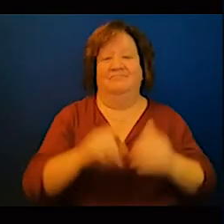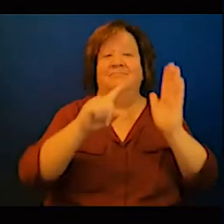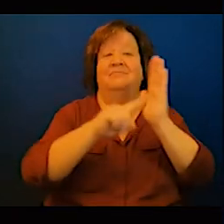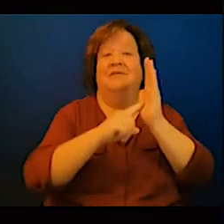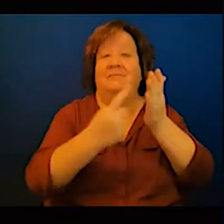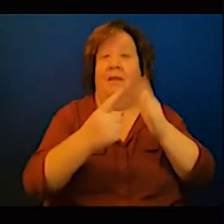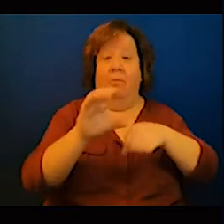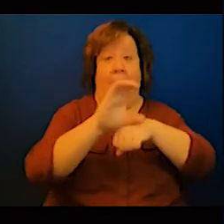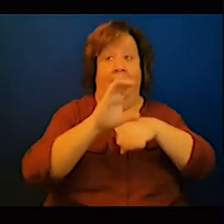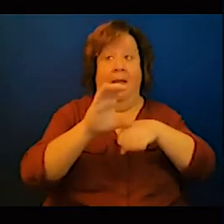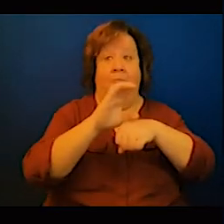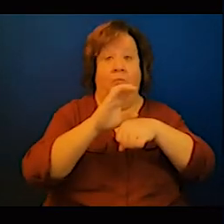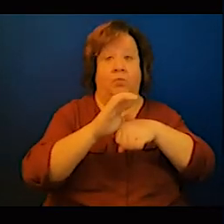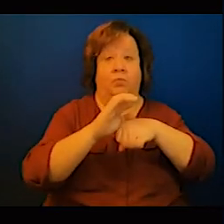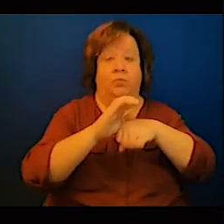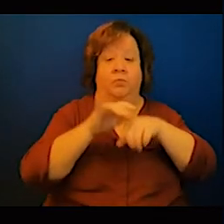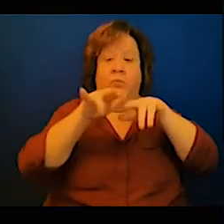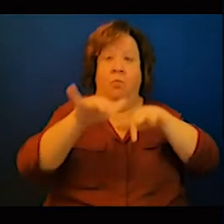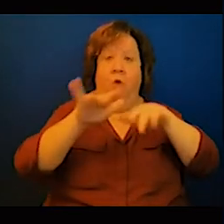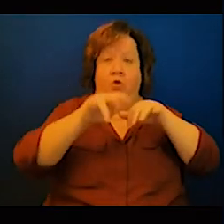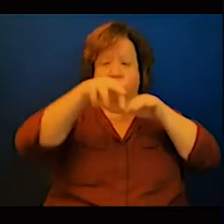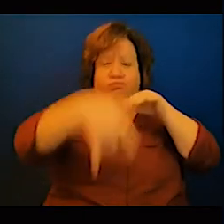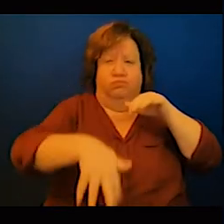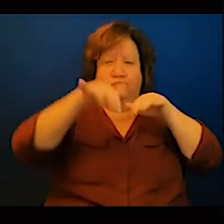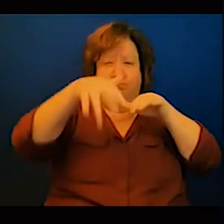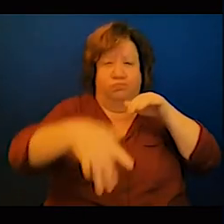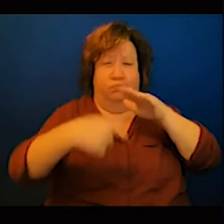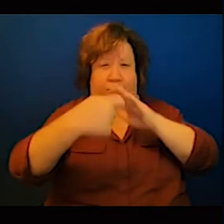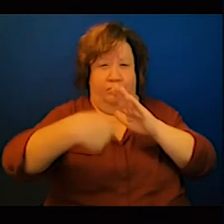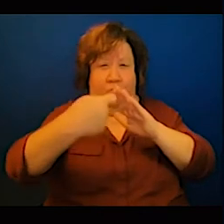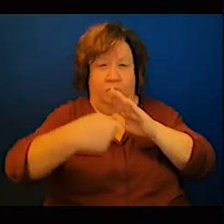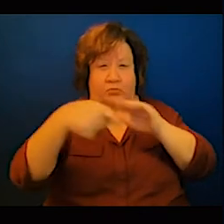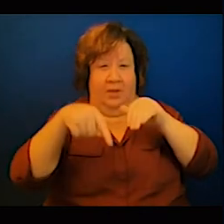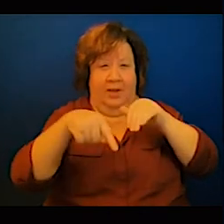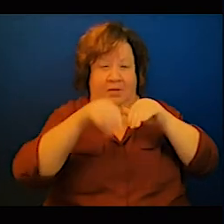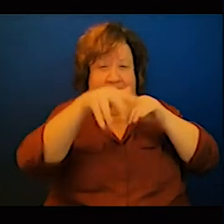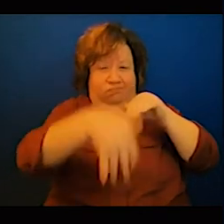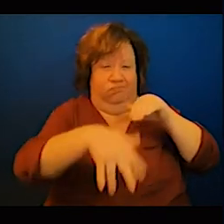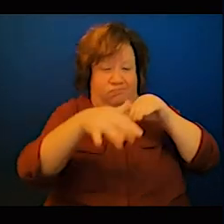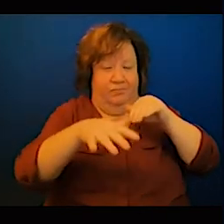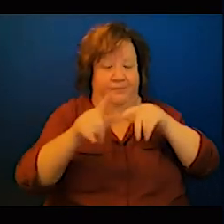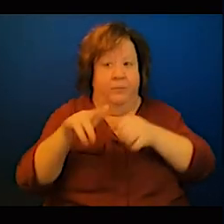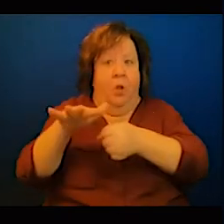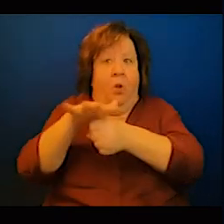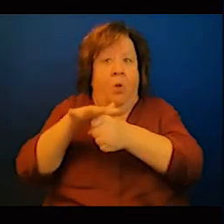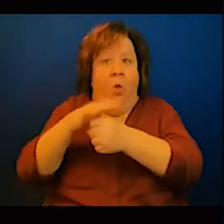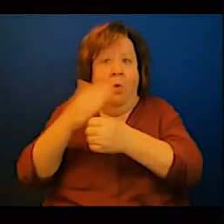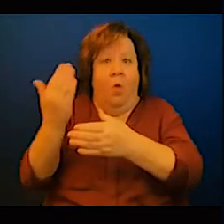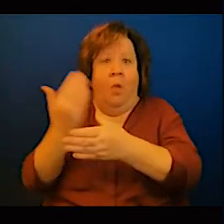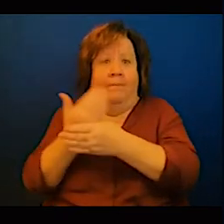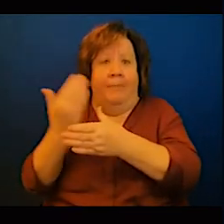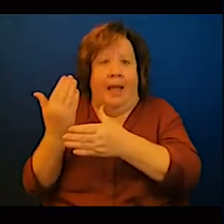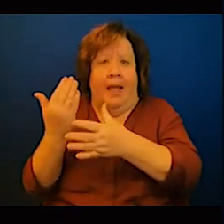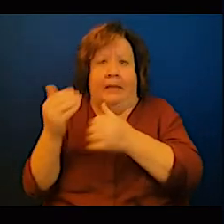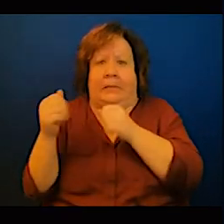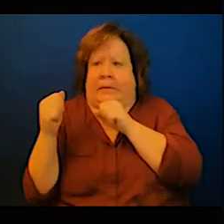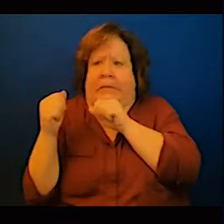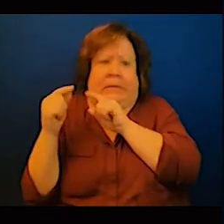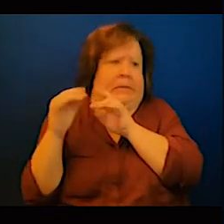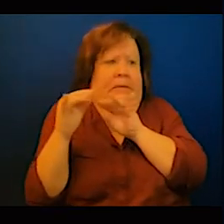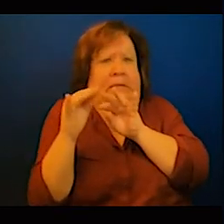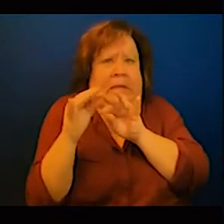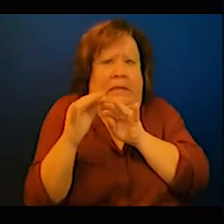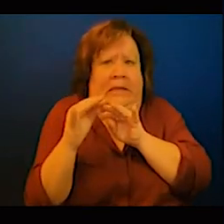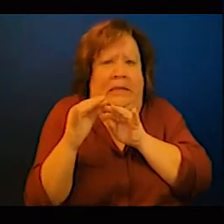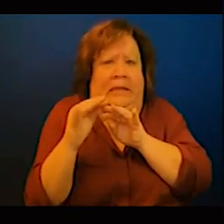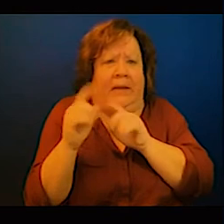banks due to the regulation cannot loan for more than seven years because they have short-term deposit and then they cannot